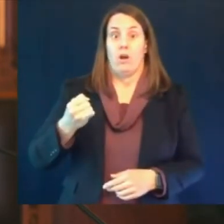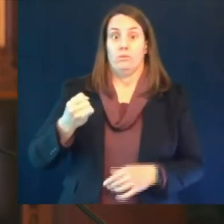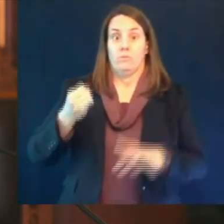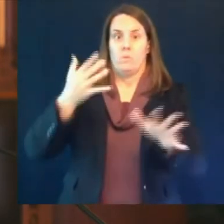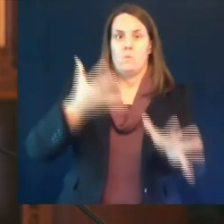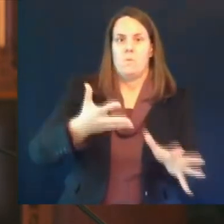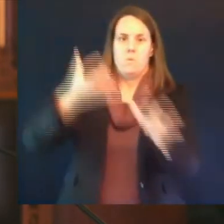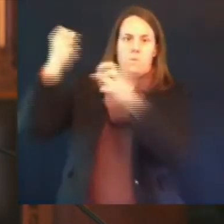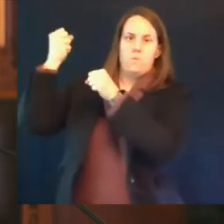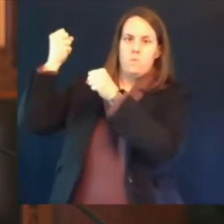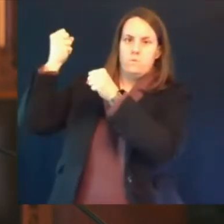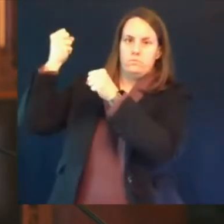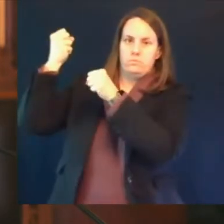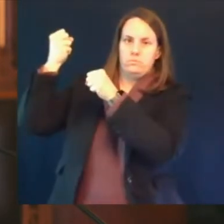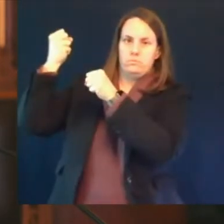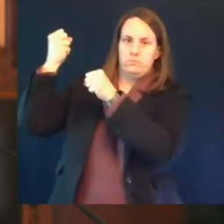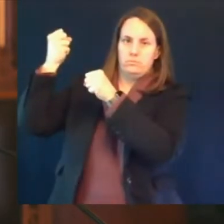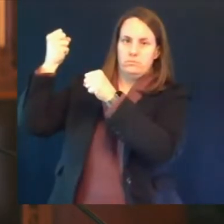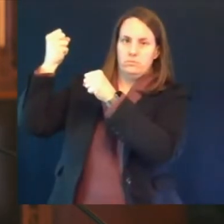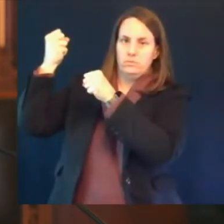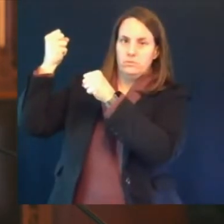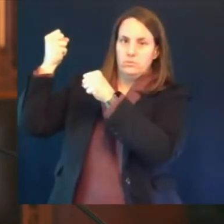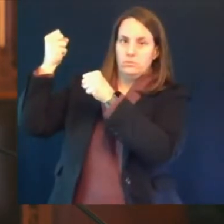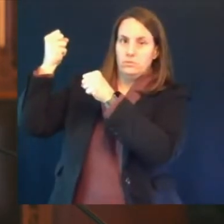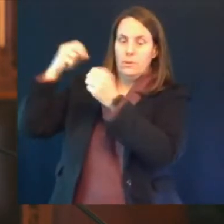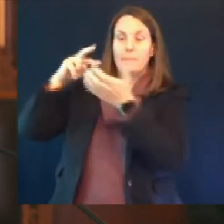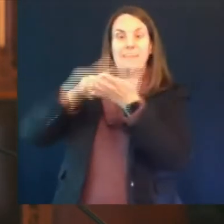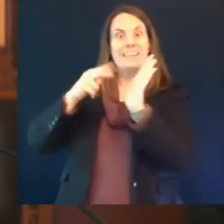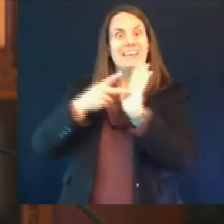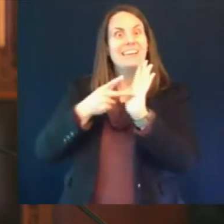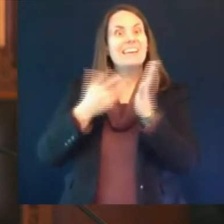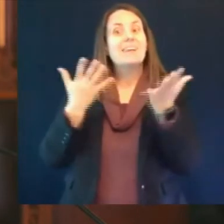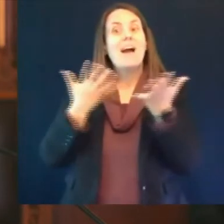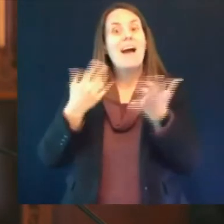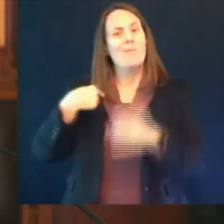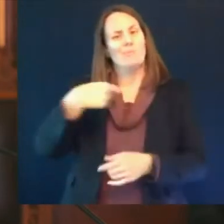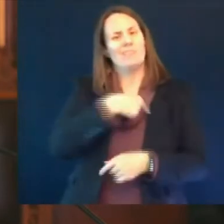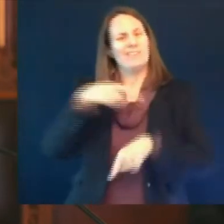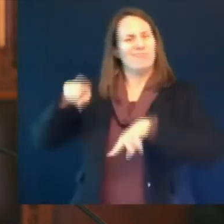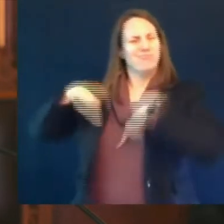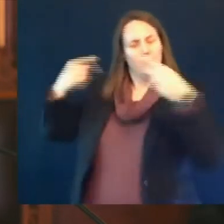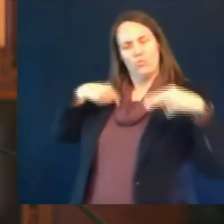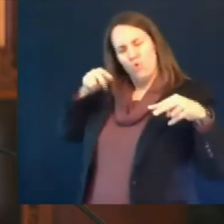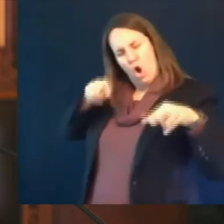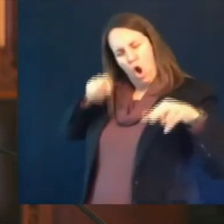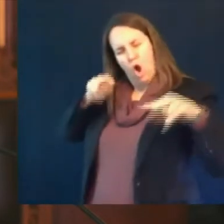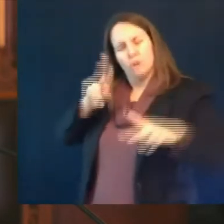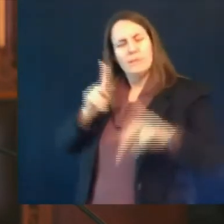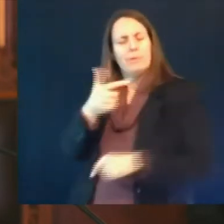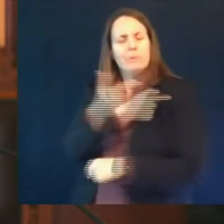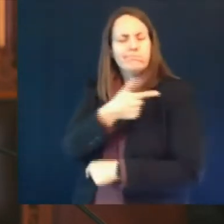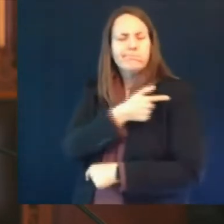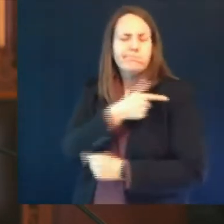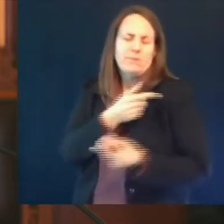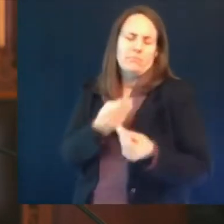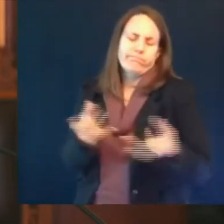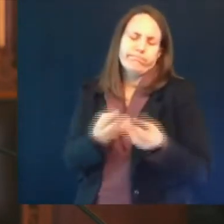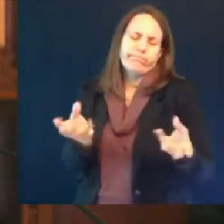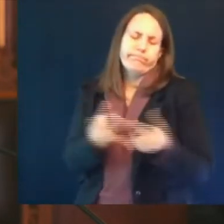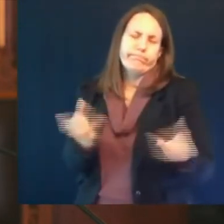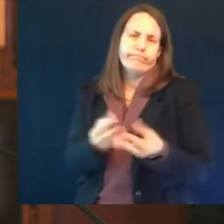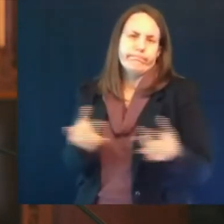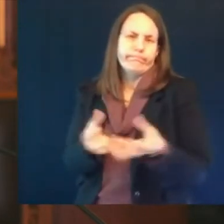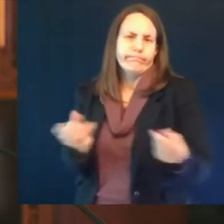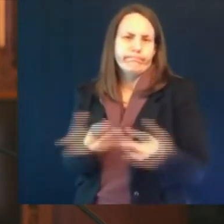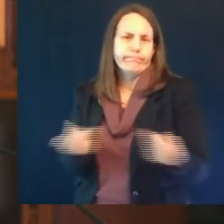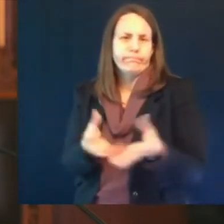safety they've identified these cases and secondly that they're taking action to assure that there is nothing something